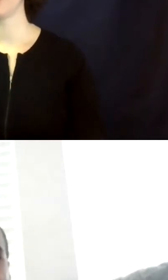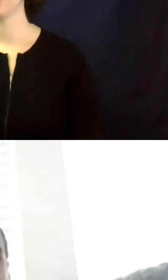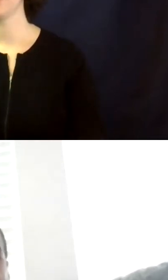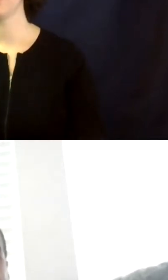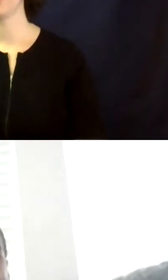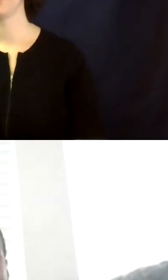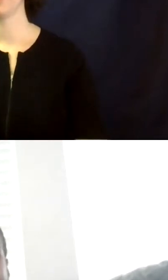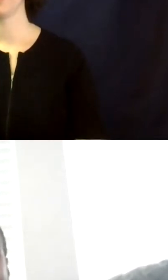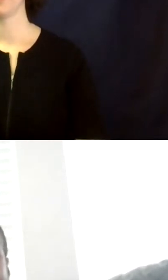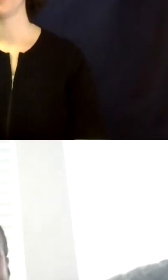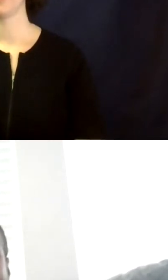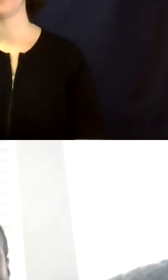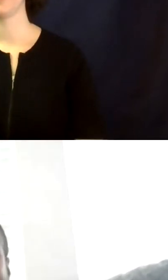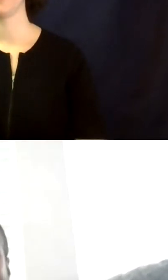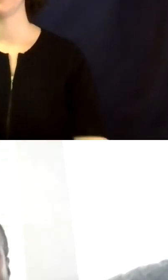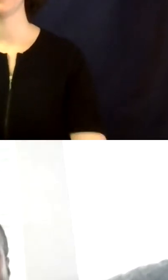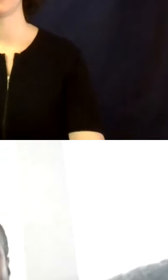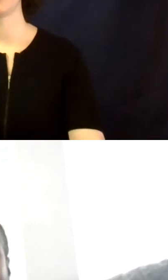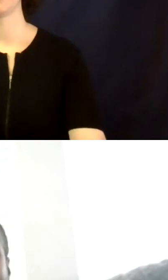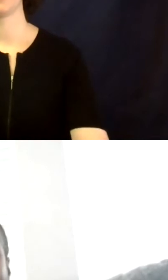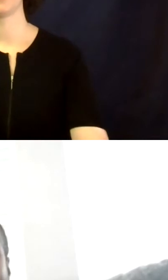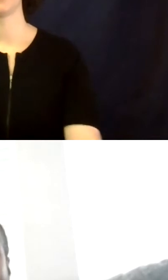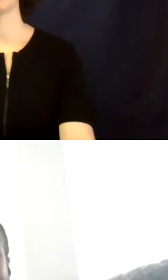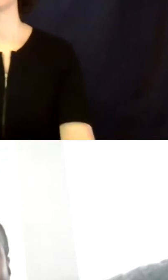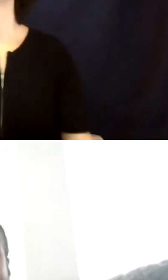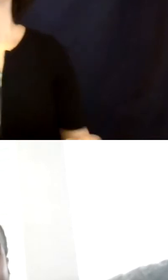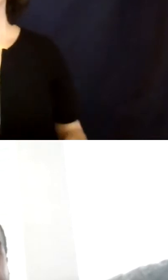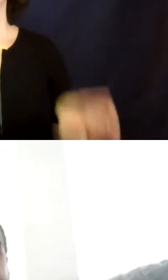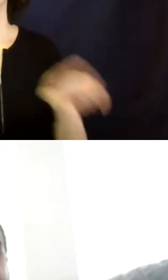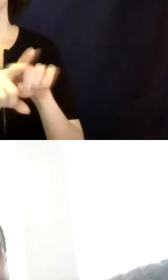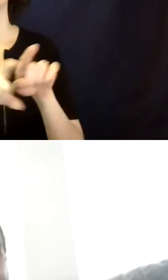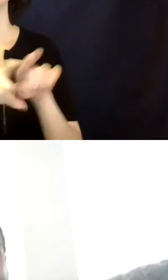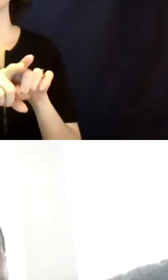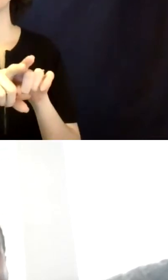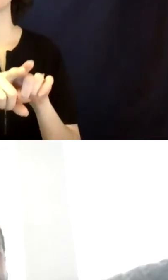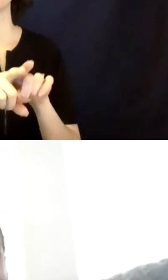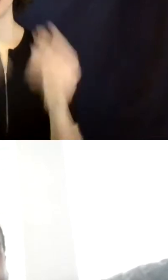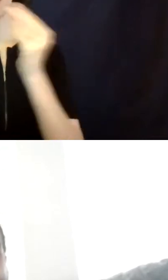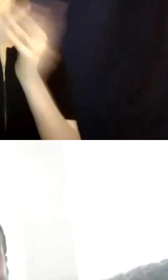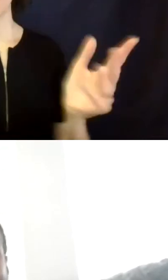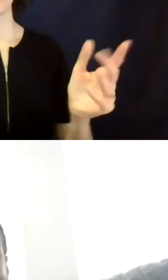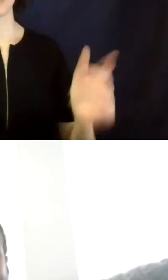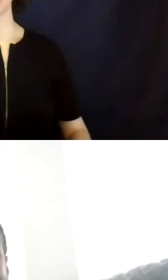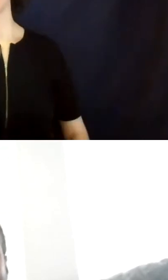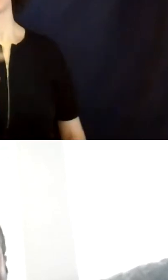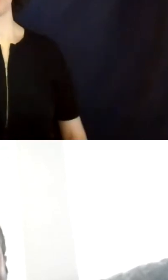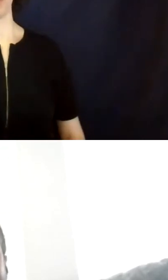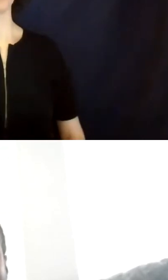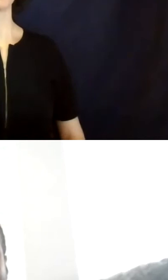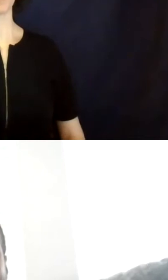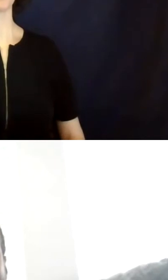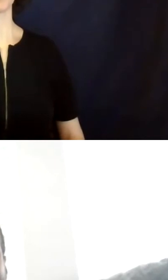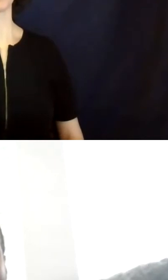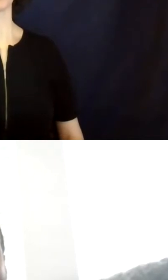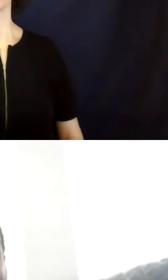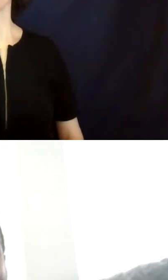Yes. And also we want to make known that this PowerPoint is available for, for all